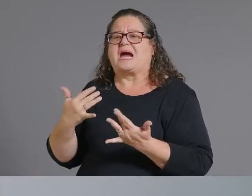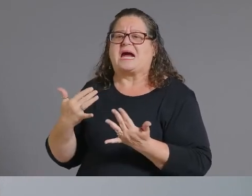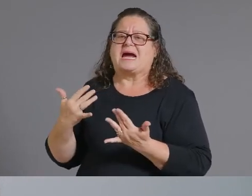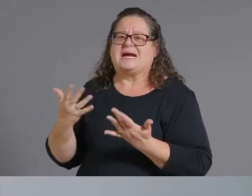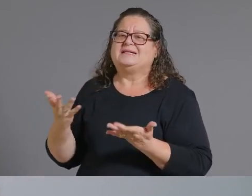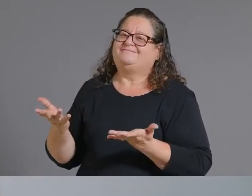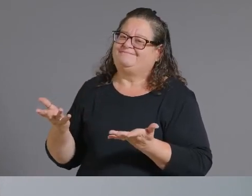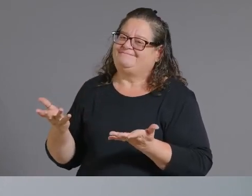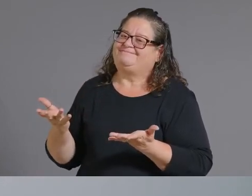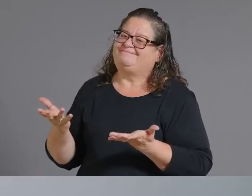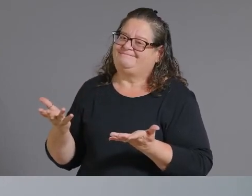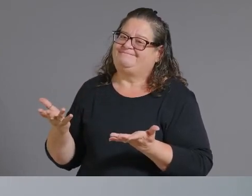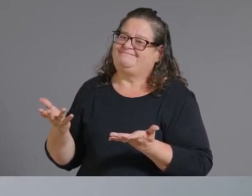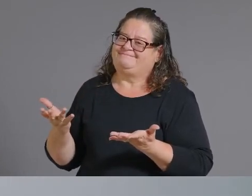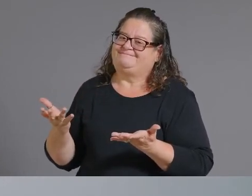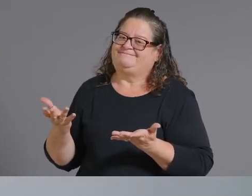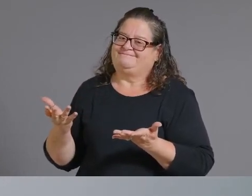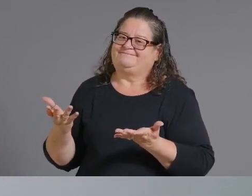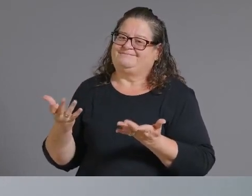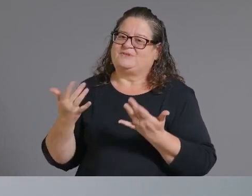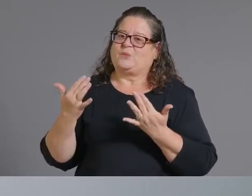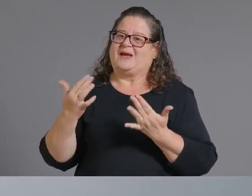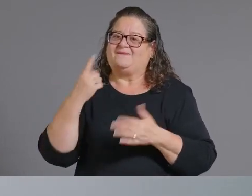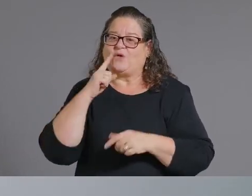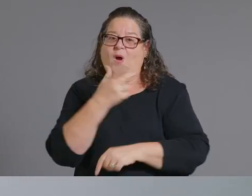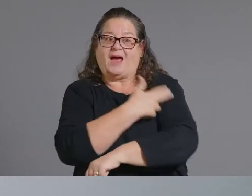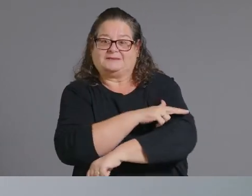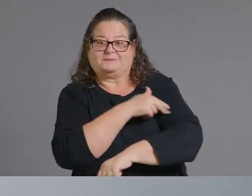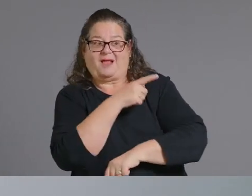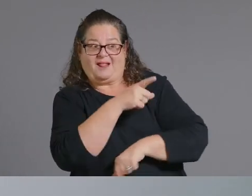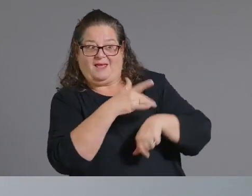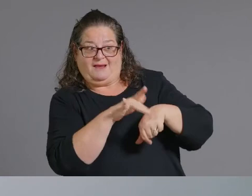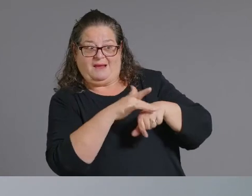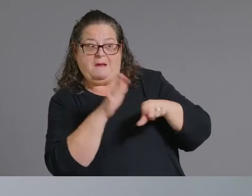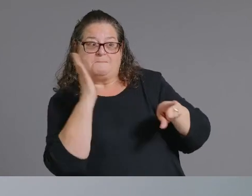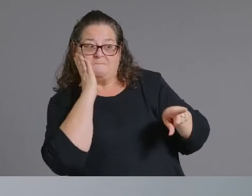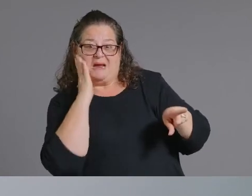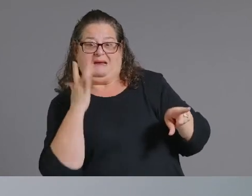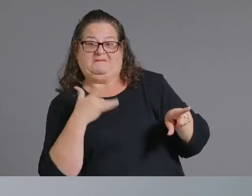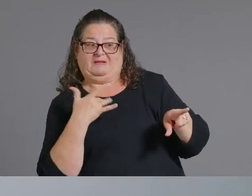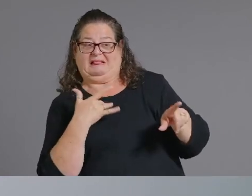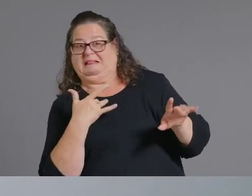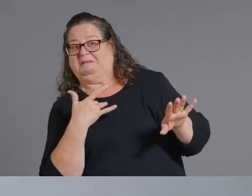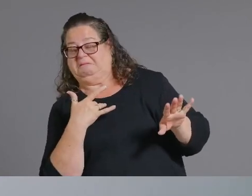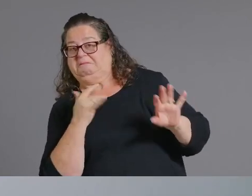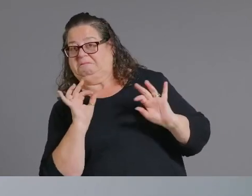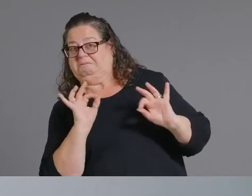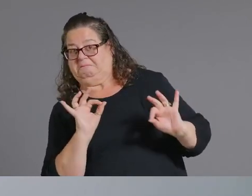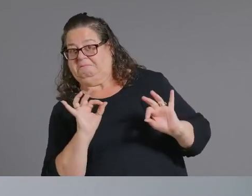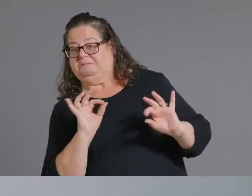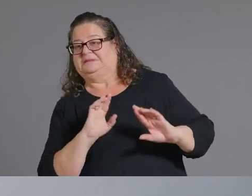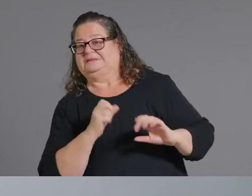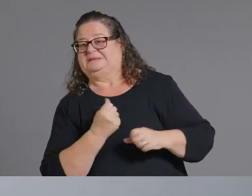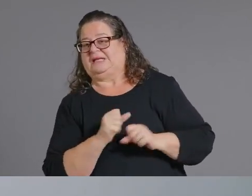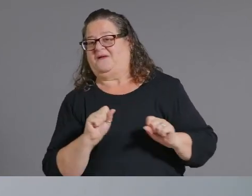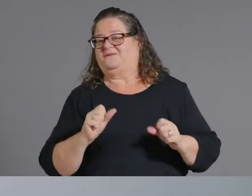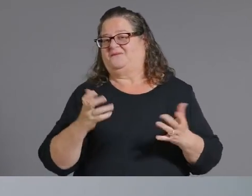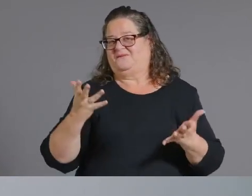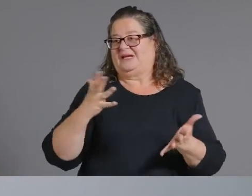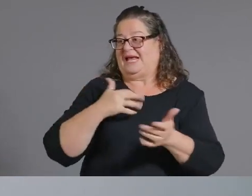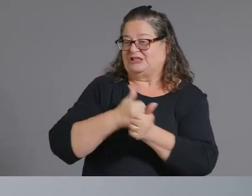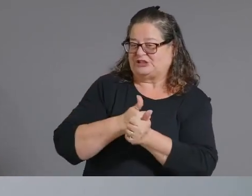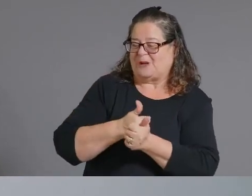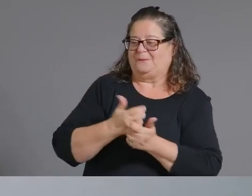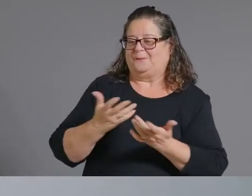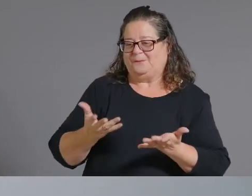ensure that there was hospital capacity all of that now is being caught up which may um increase uh the the total